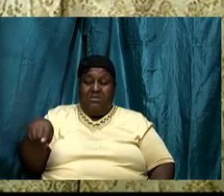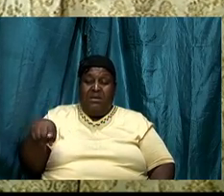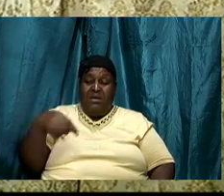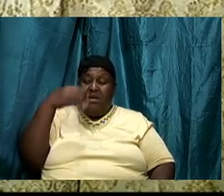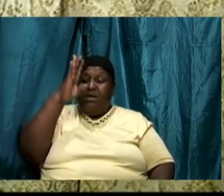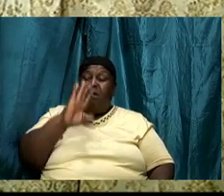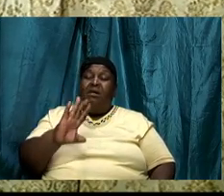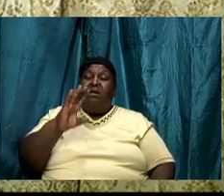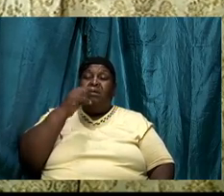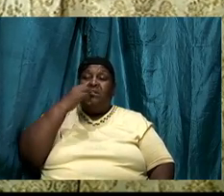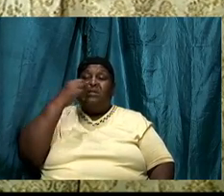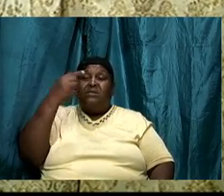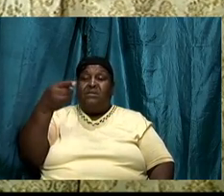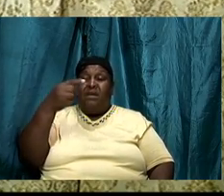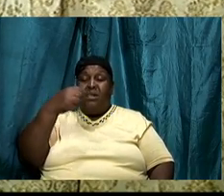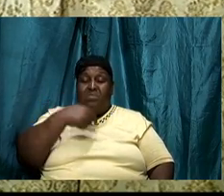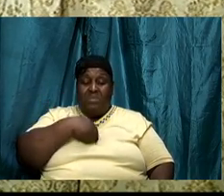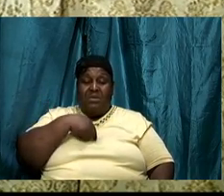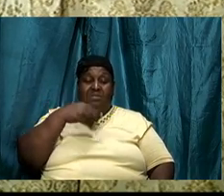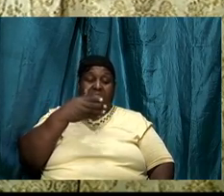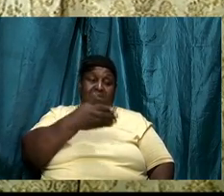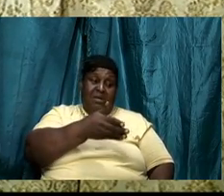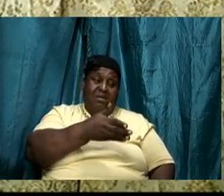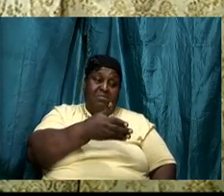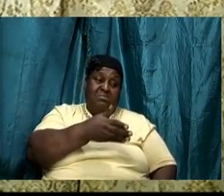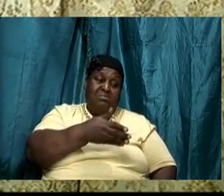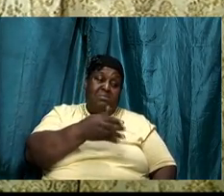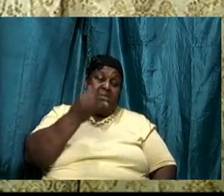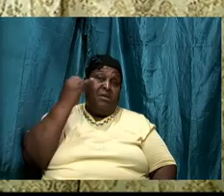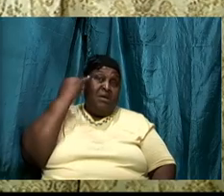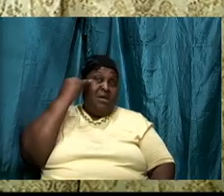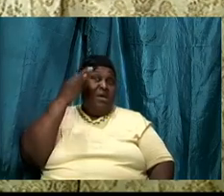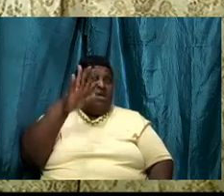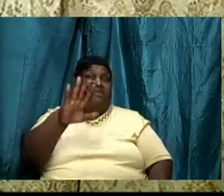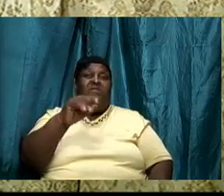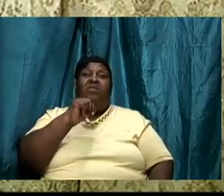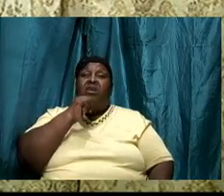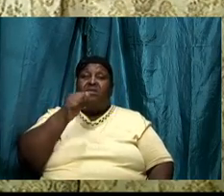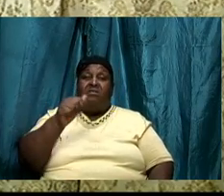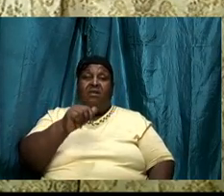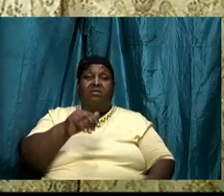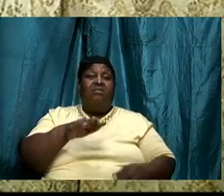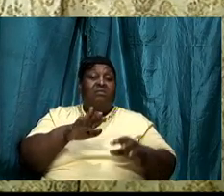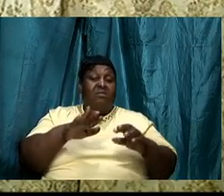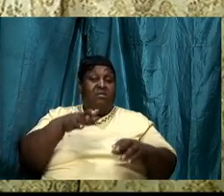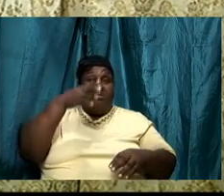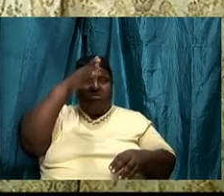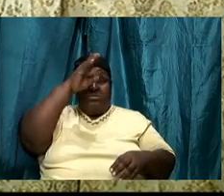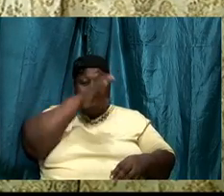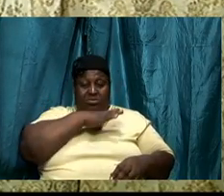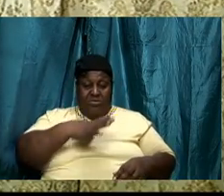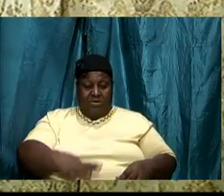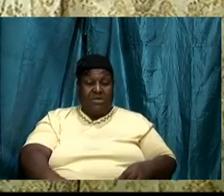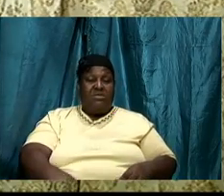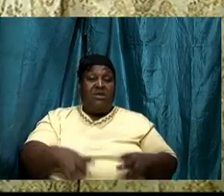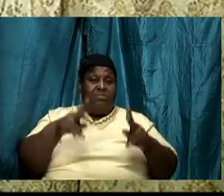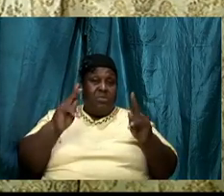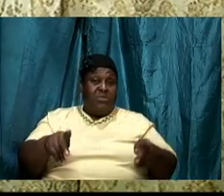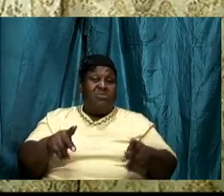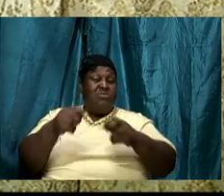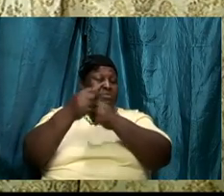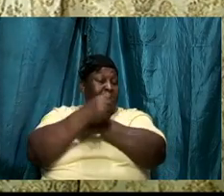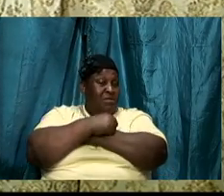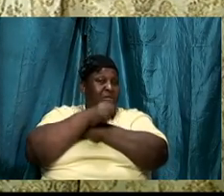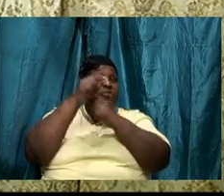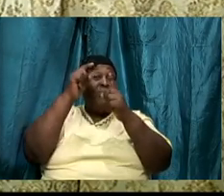told me that let me tell you if you are not a child of God a Christian person that loves the